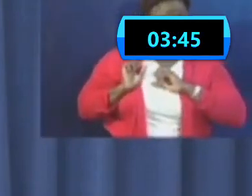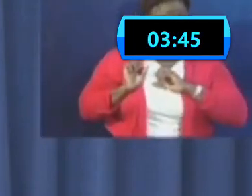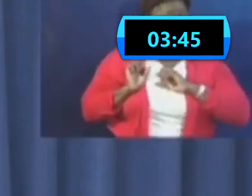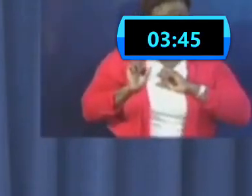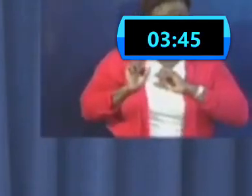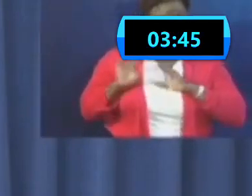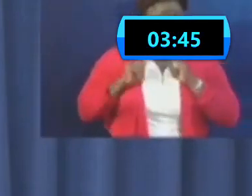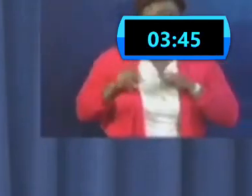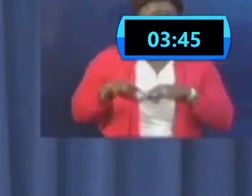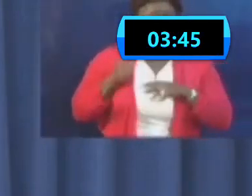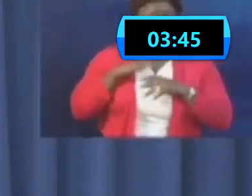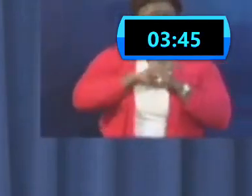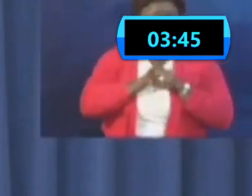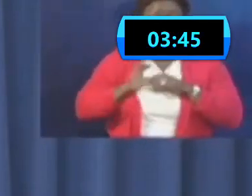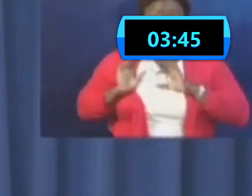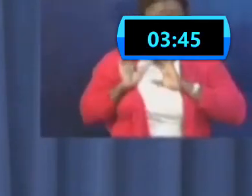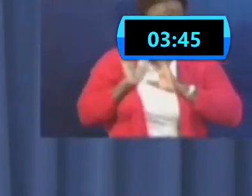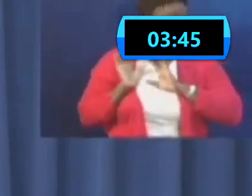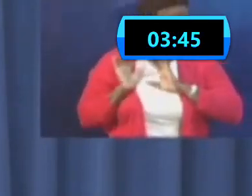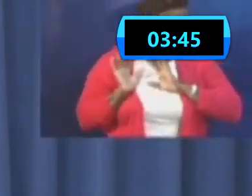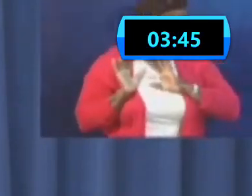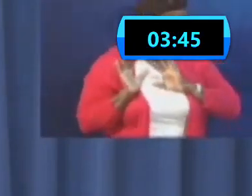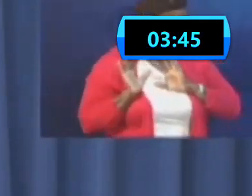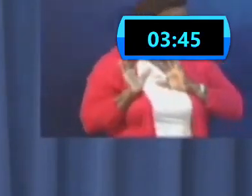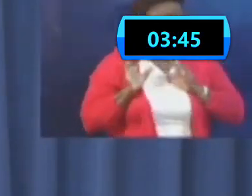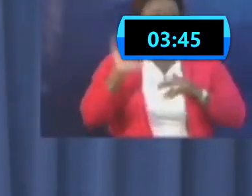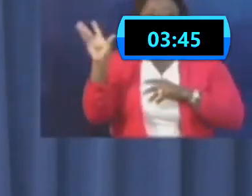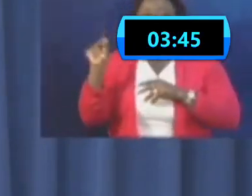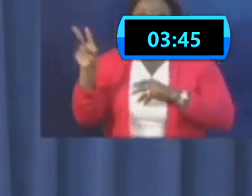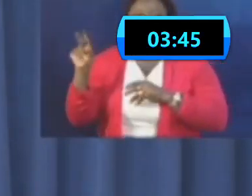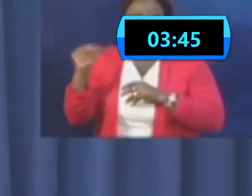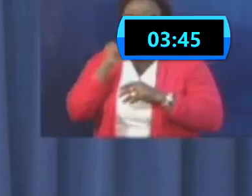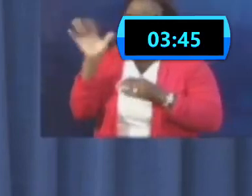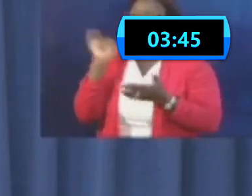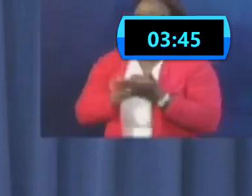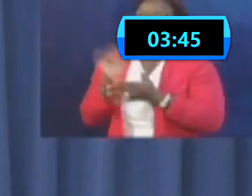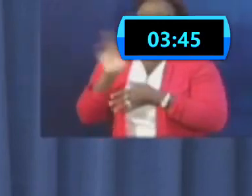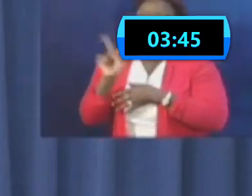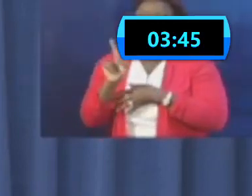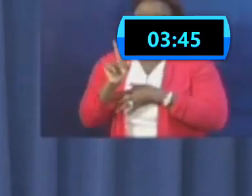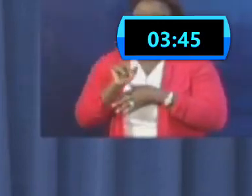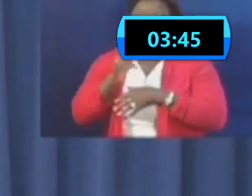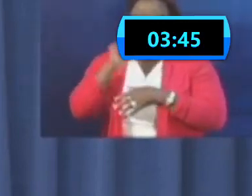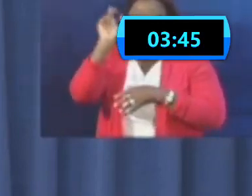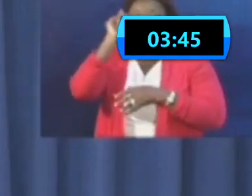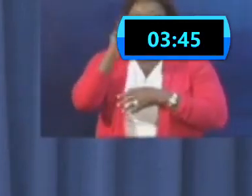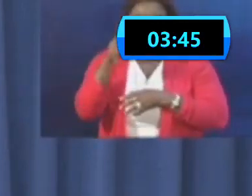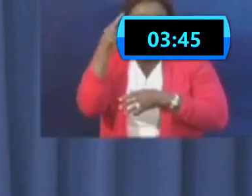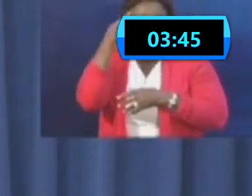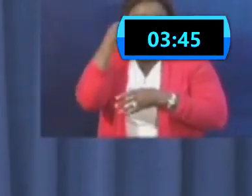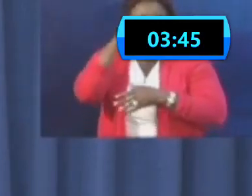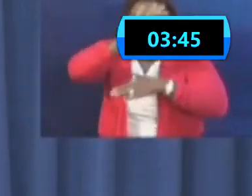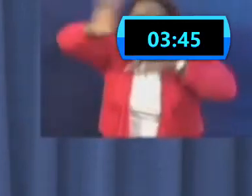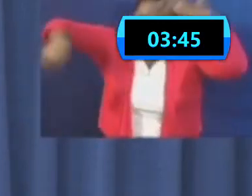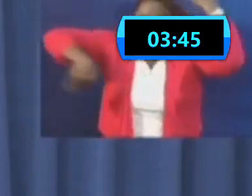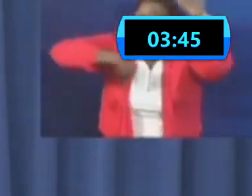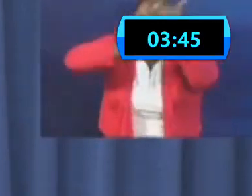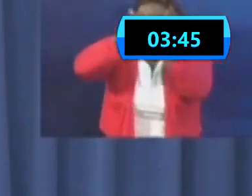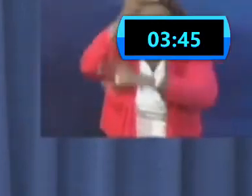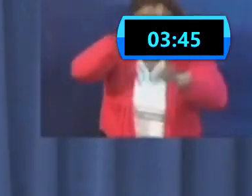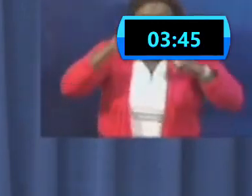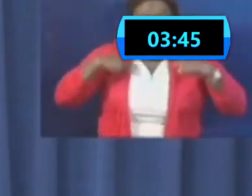This is a condition where we are saying all of us have to assume that we are participants